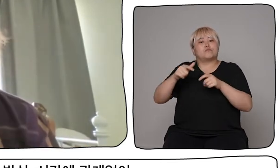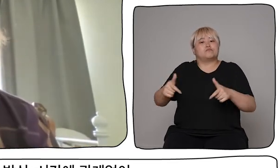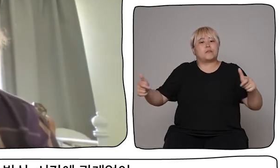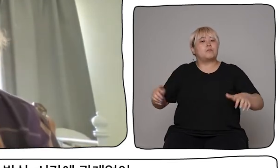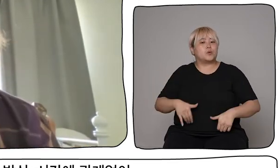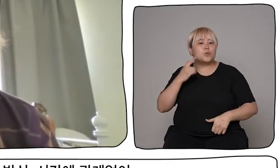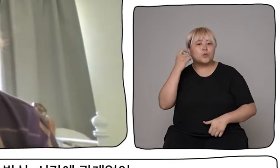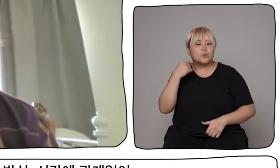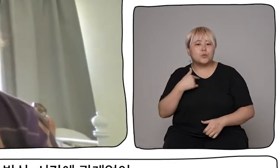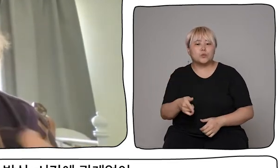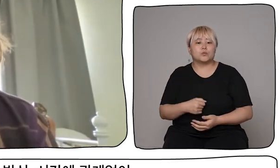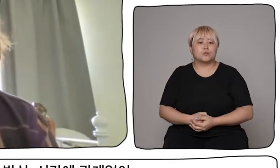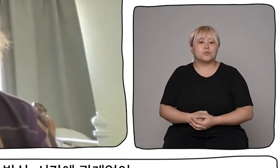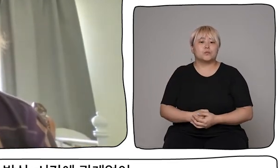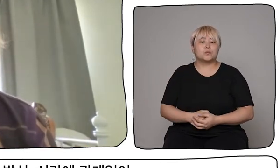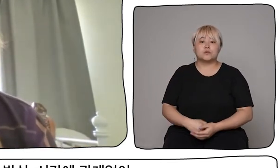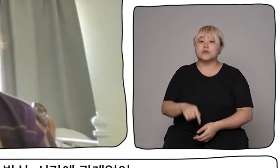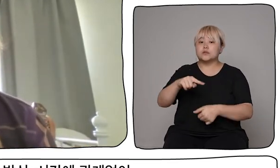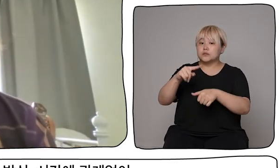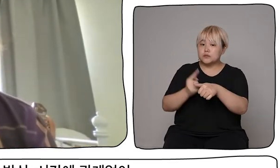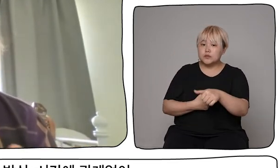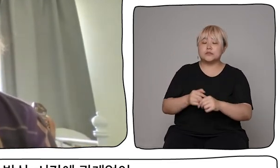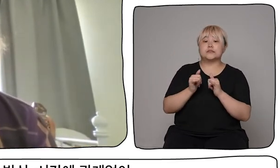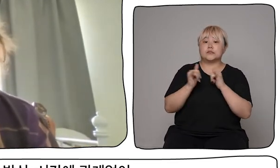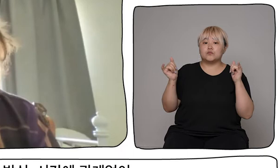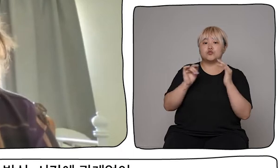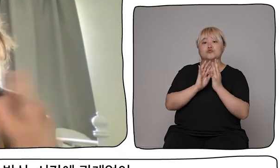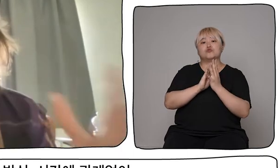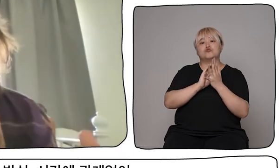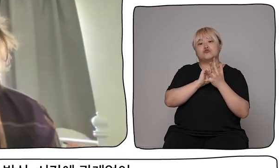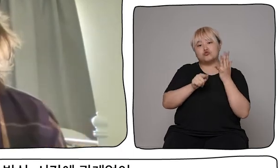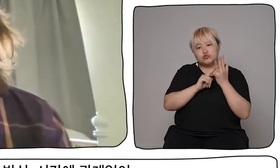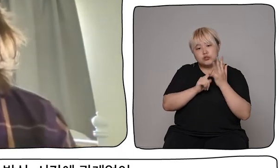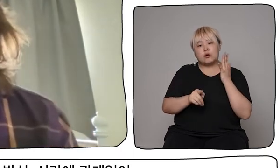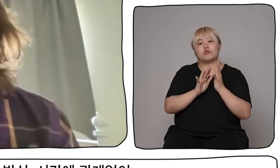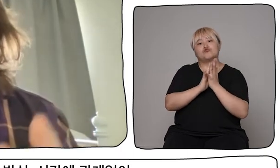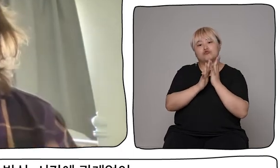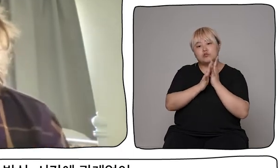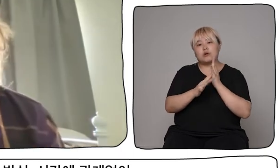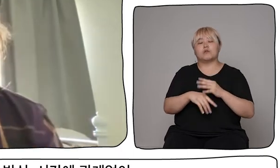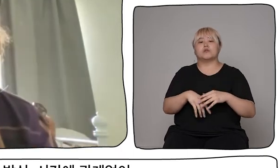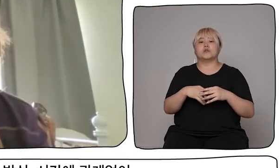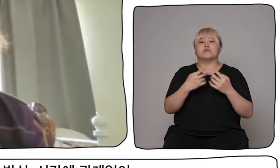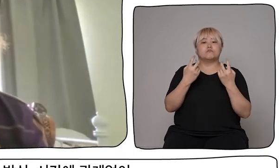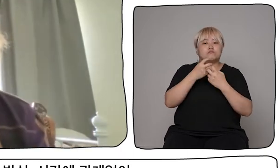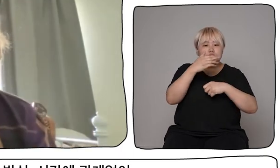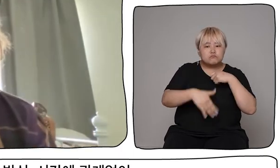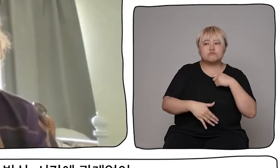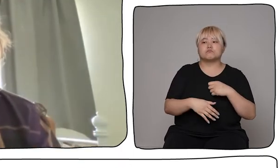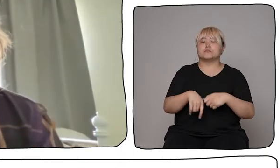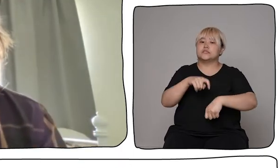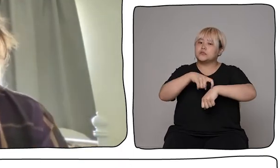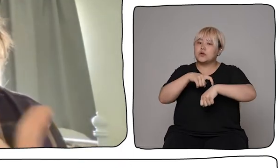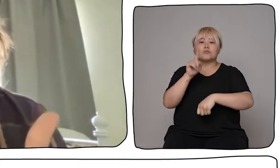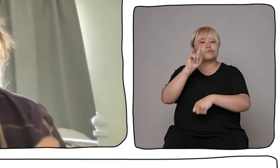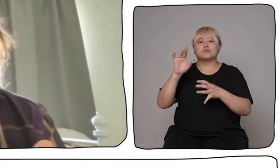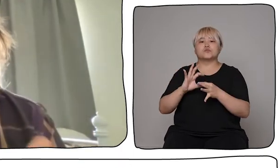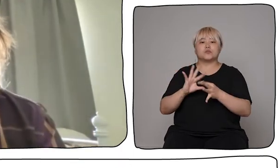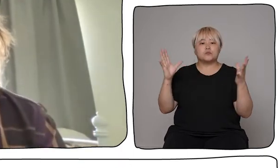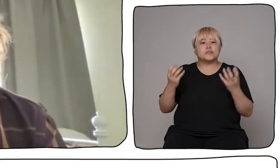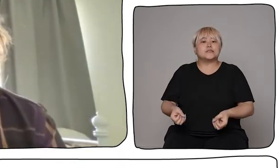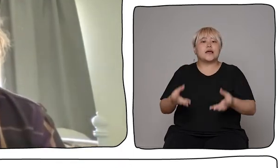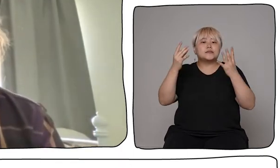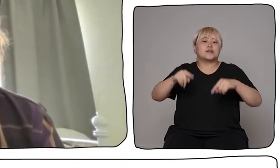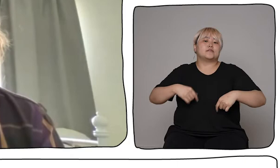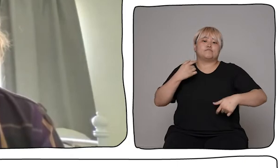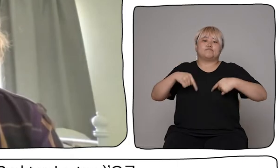experience the events in whatever order, in whatever way, at whatever time that they would like to. And we were able to do